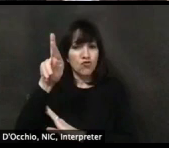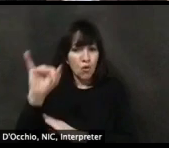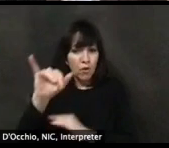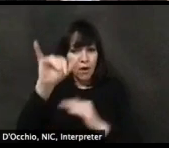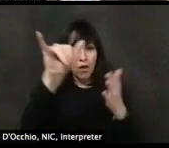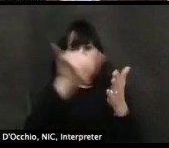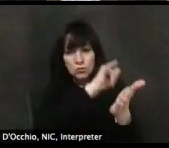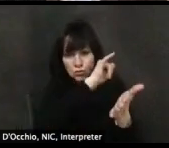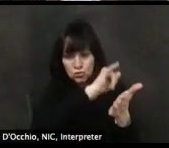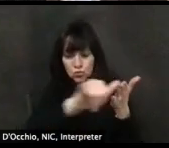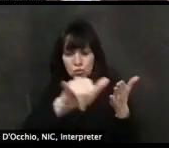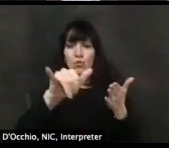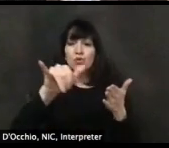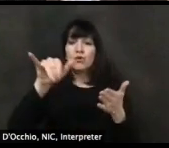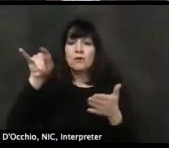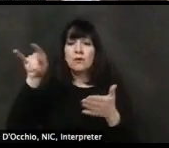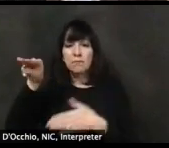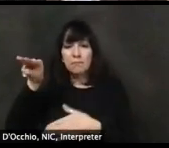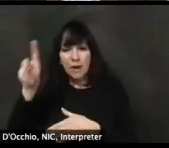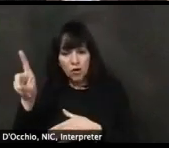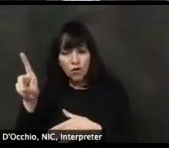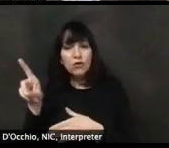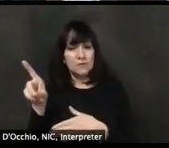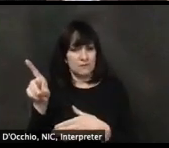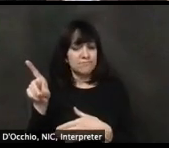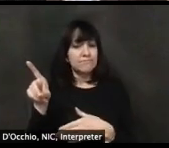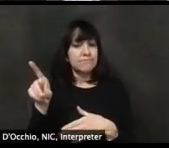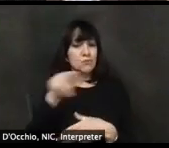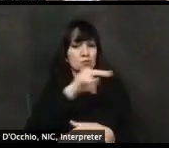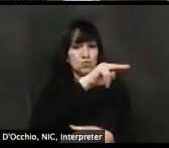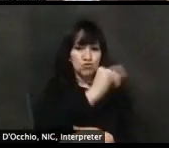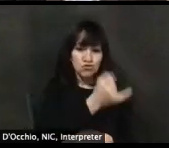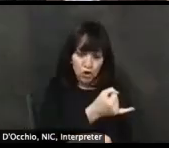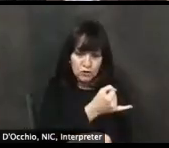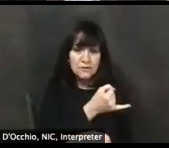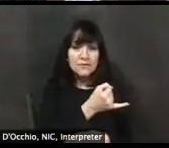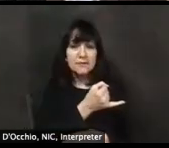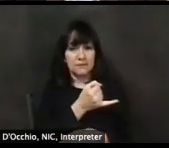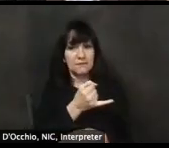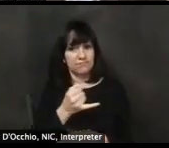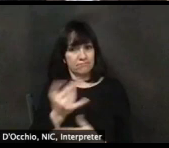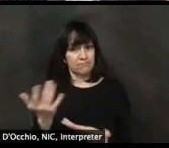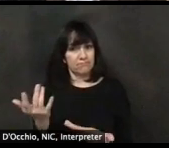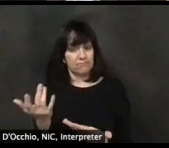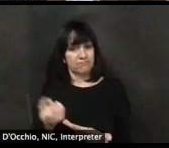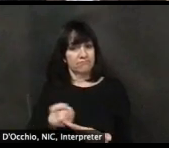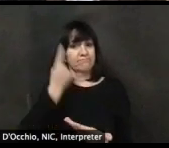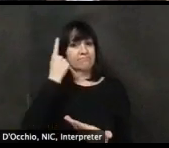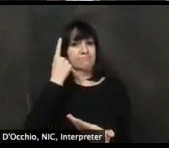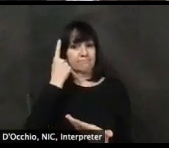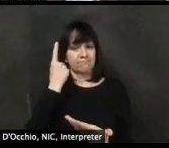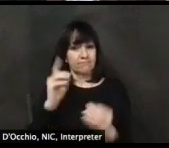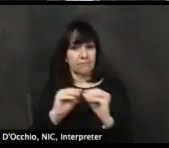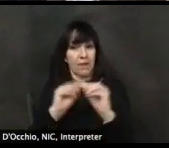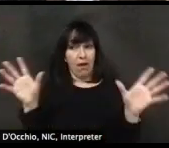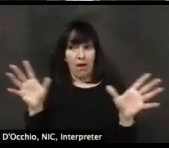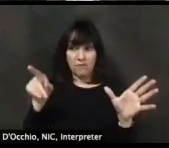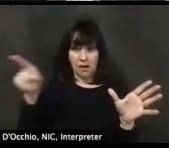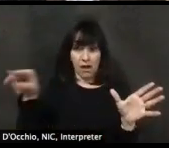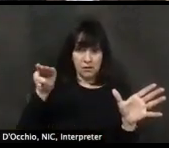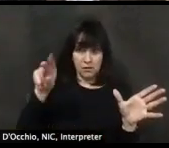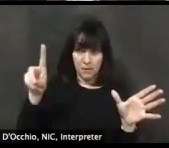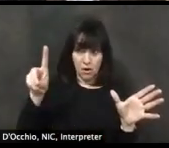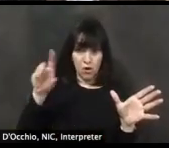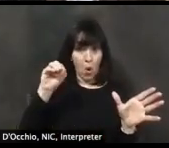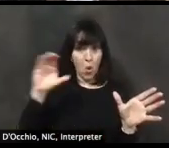frequent conversation with our sister state to our South and West, which is Maryland. Obviously what happens in the beaches and ocean